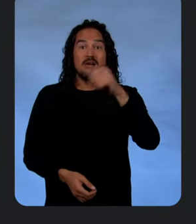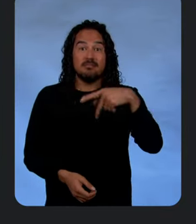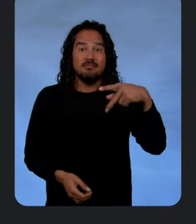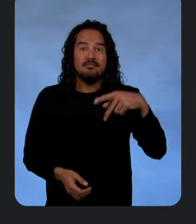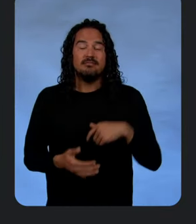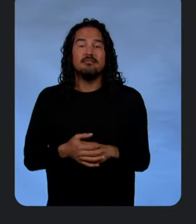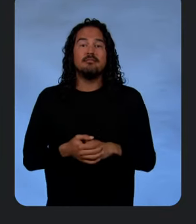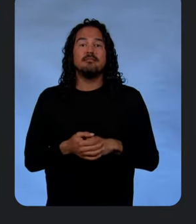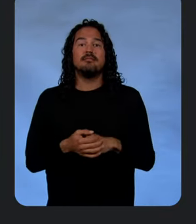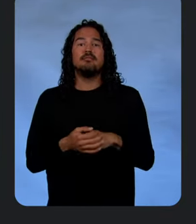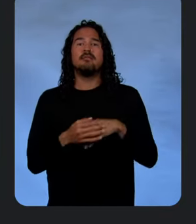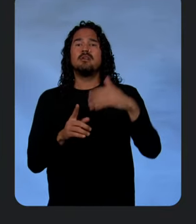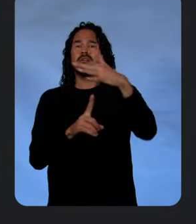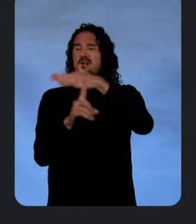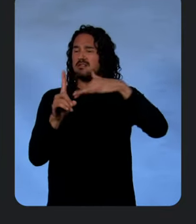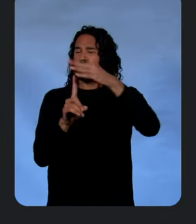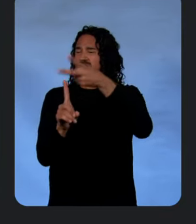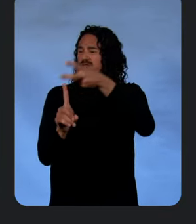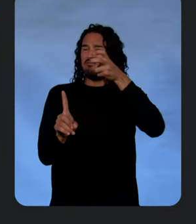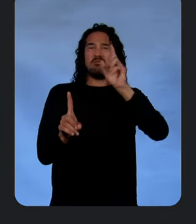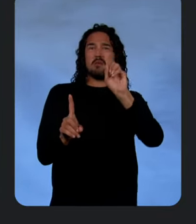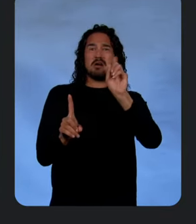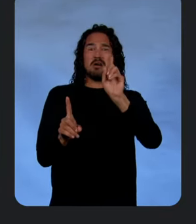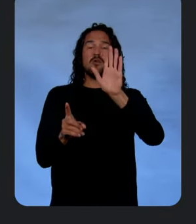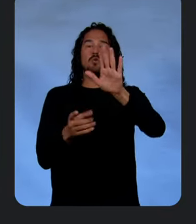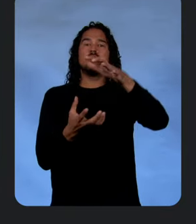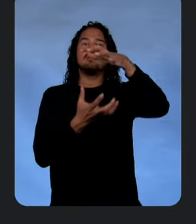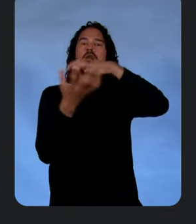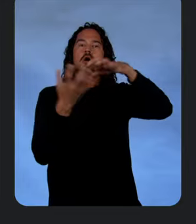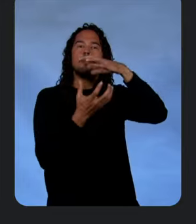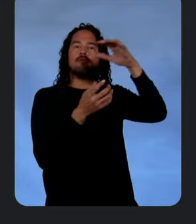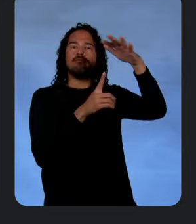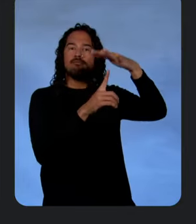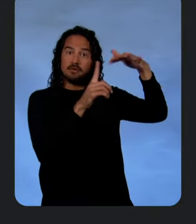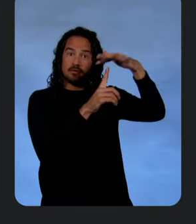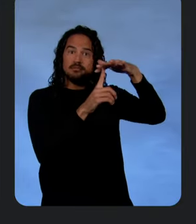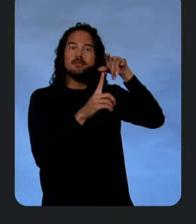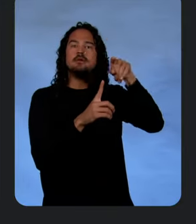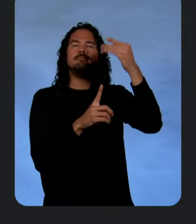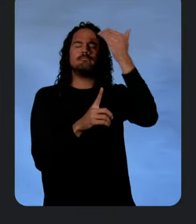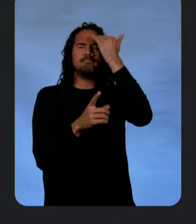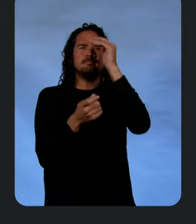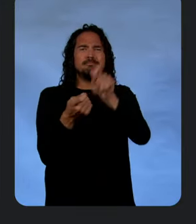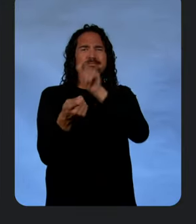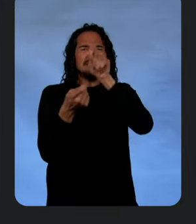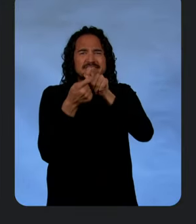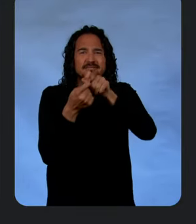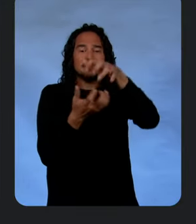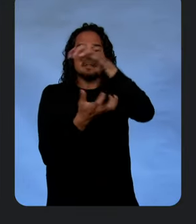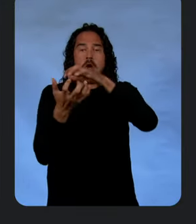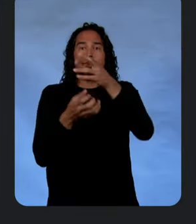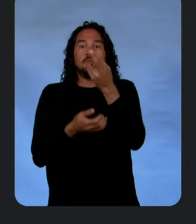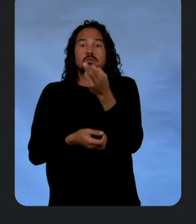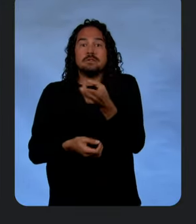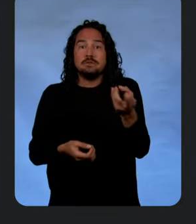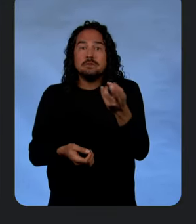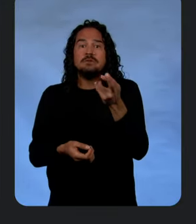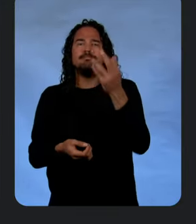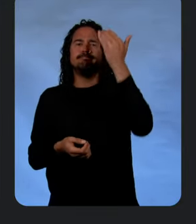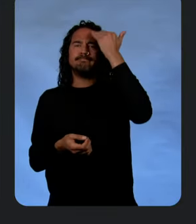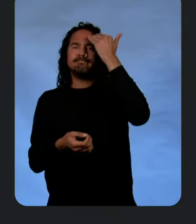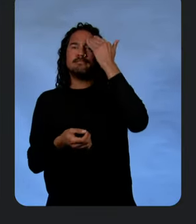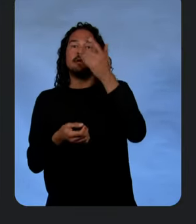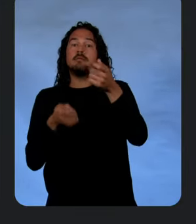It uses the context from your cloud environment, knows about your specific cloud resources, and helps manage your